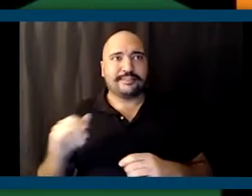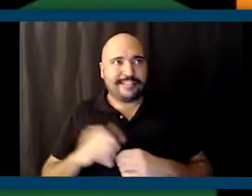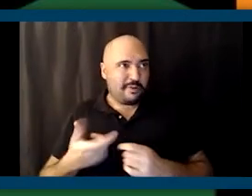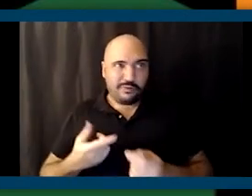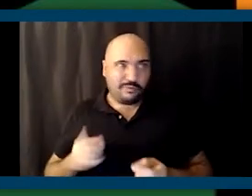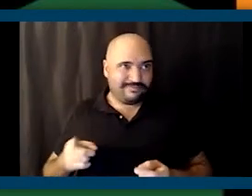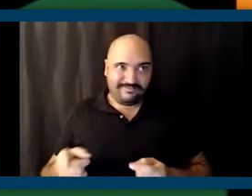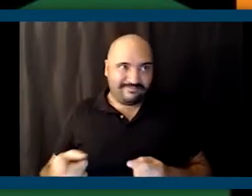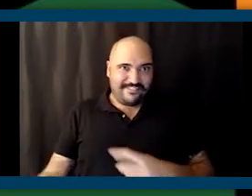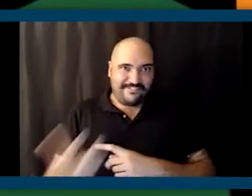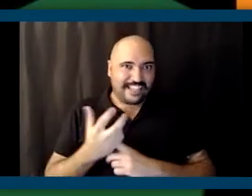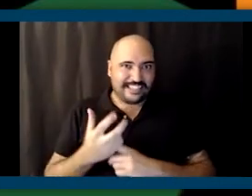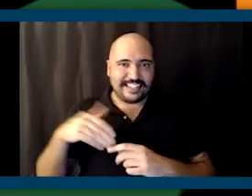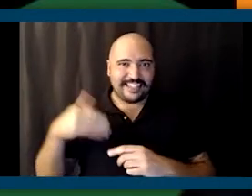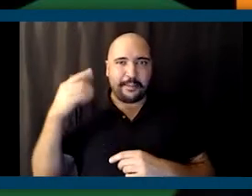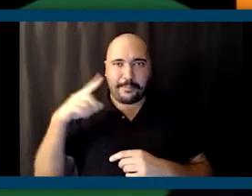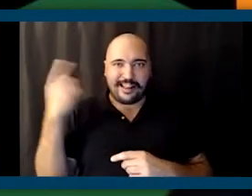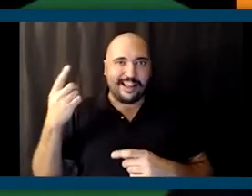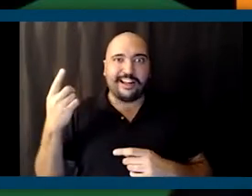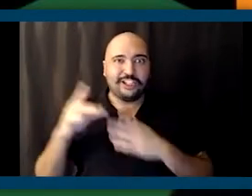is, by investing in young Black leadership.